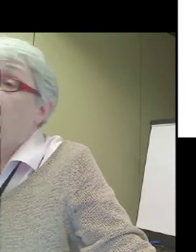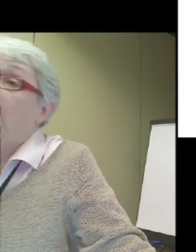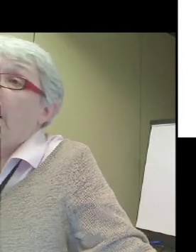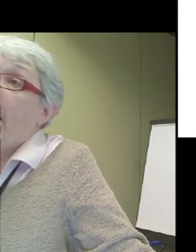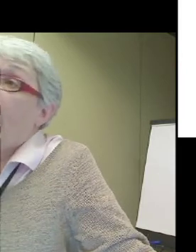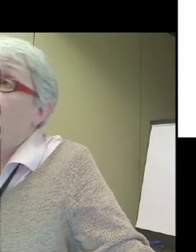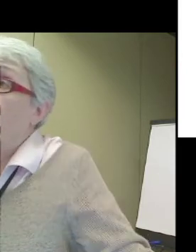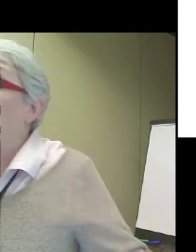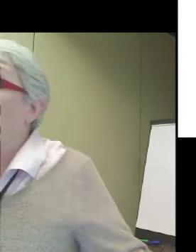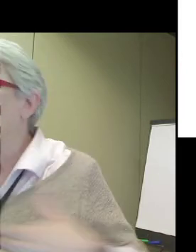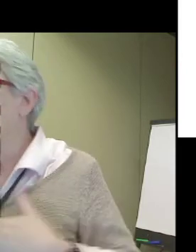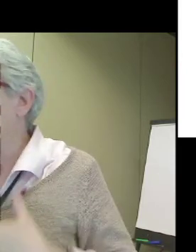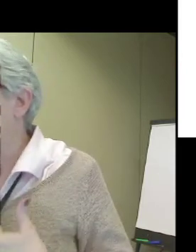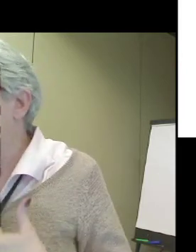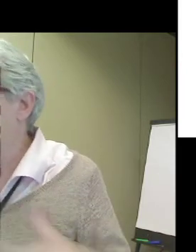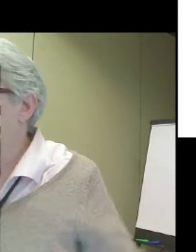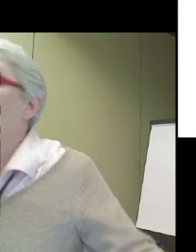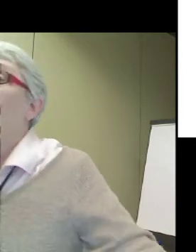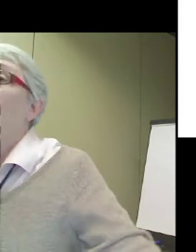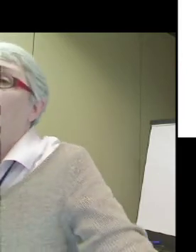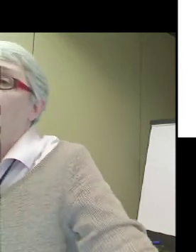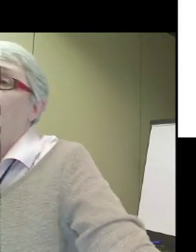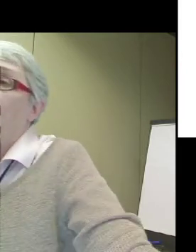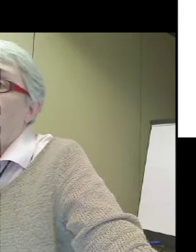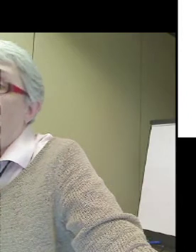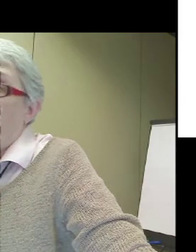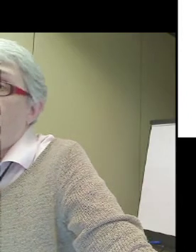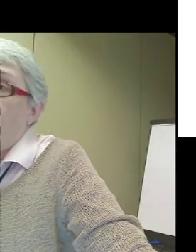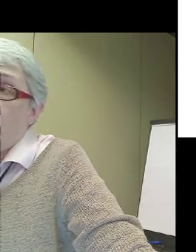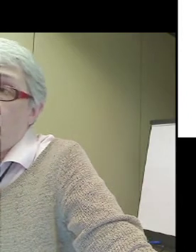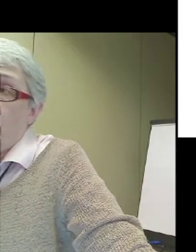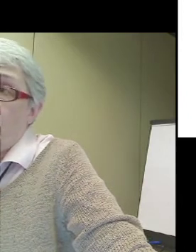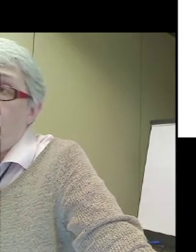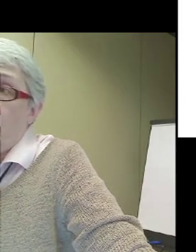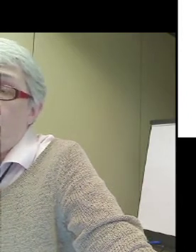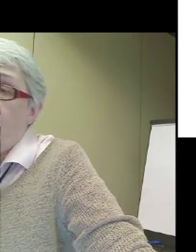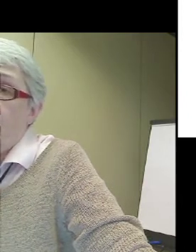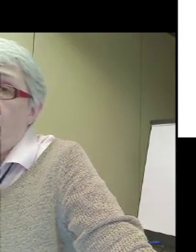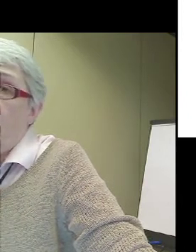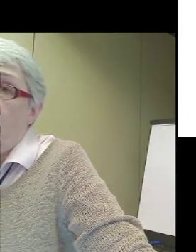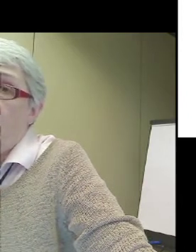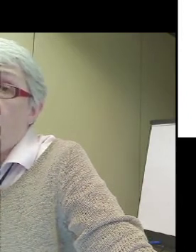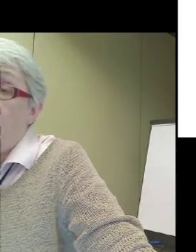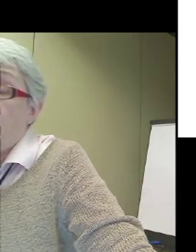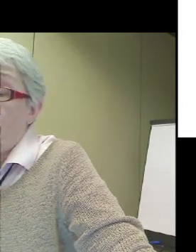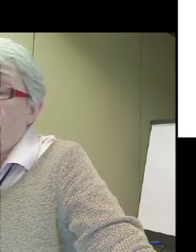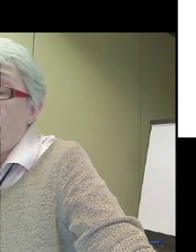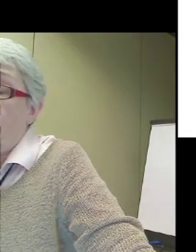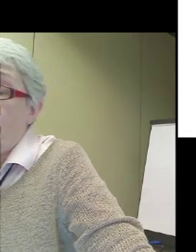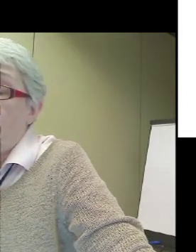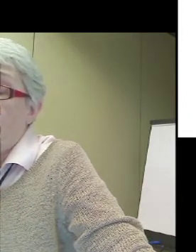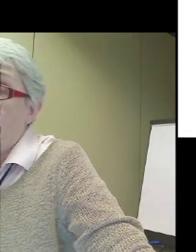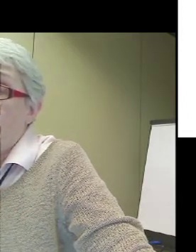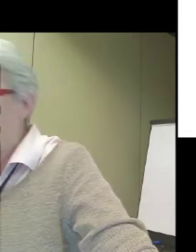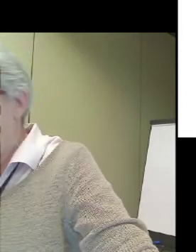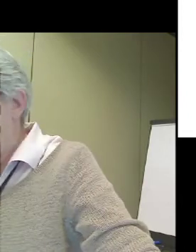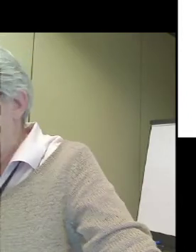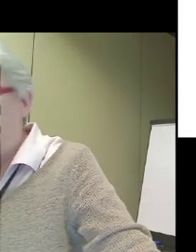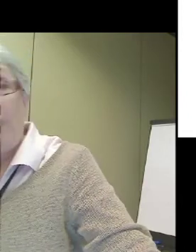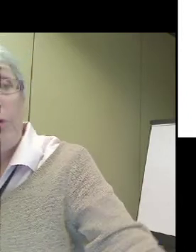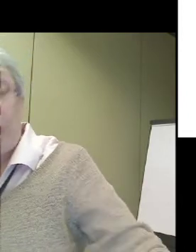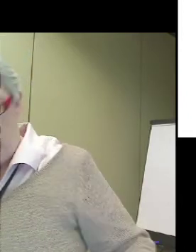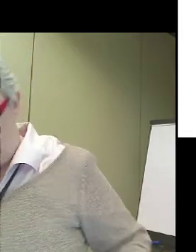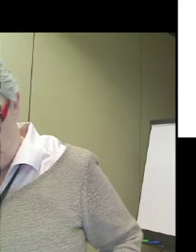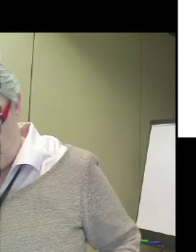not eager enough to take any action, but internally eager enough to provide services for deaf visitors.